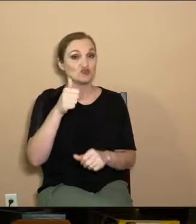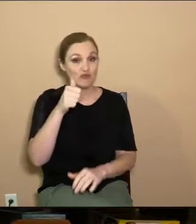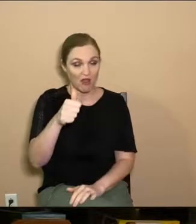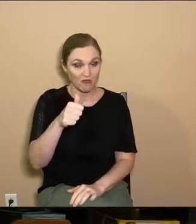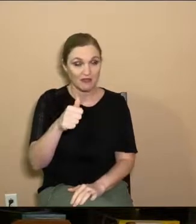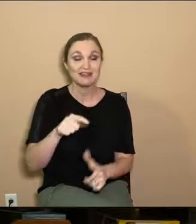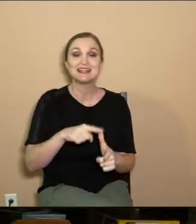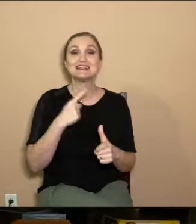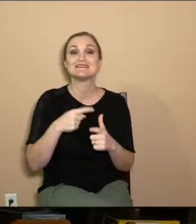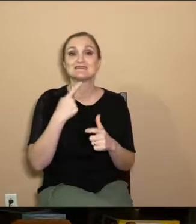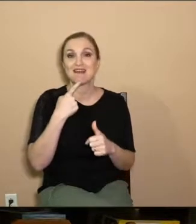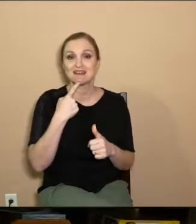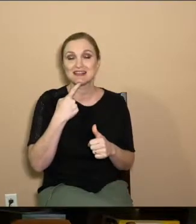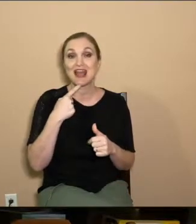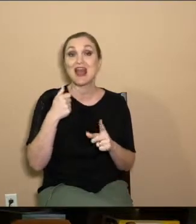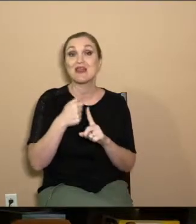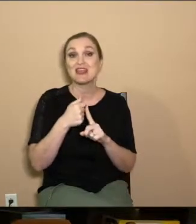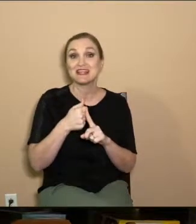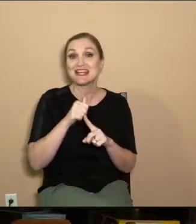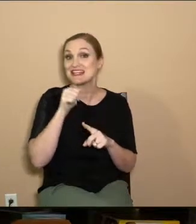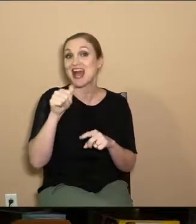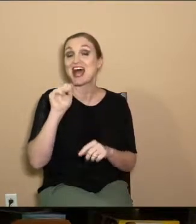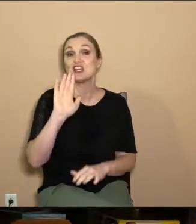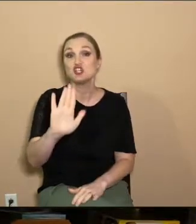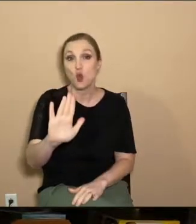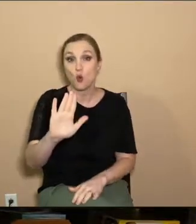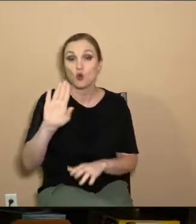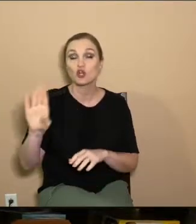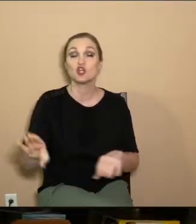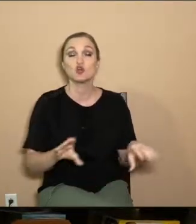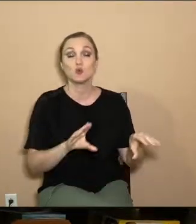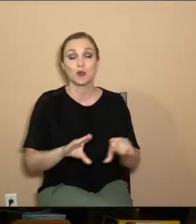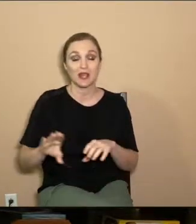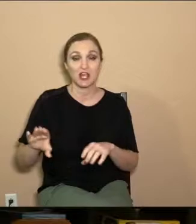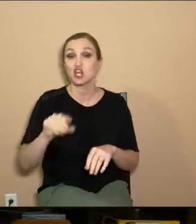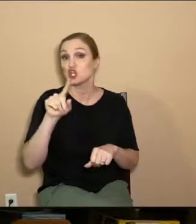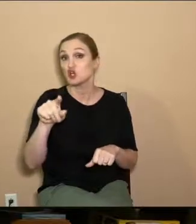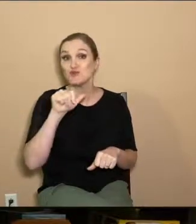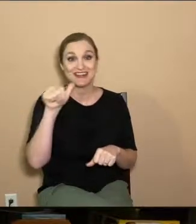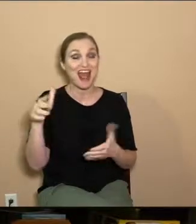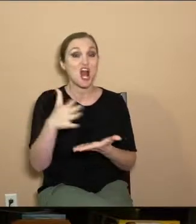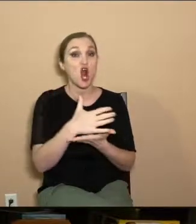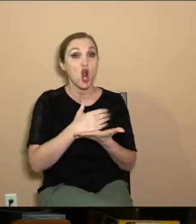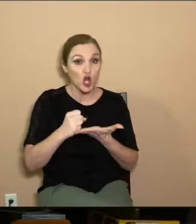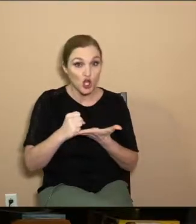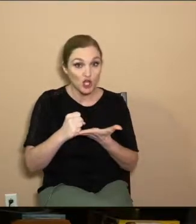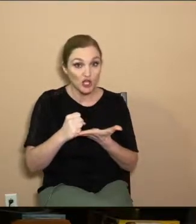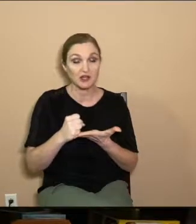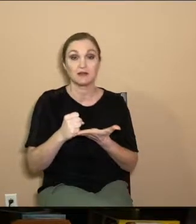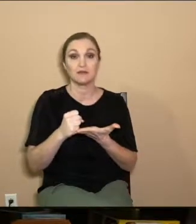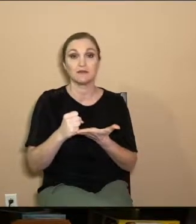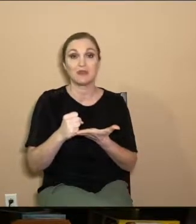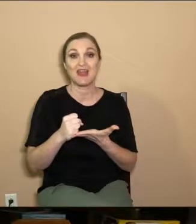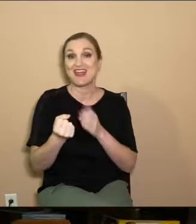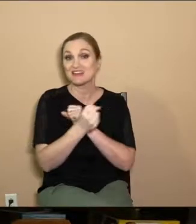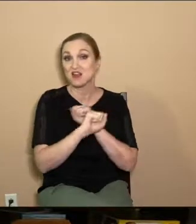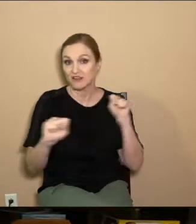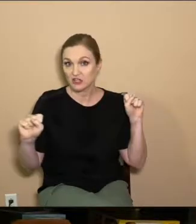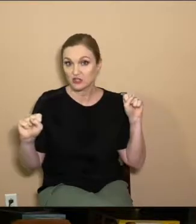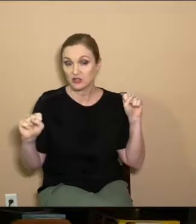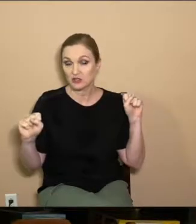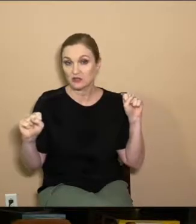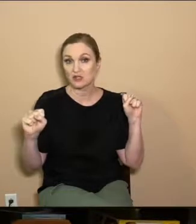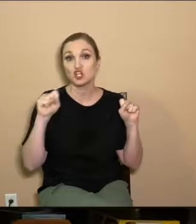And he says, and this is not your own doing. He says, you did not earn this salvation.